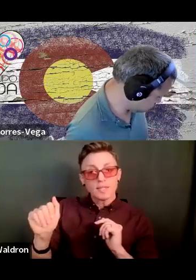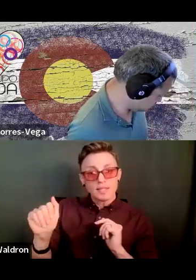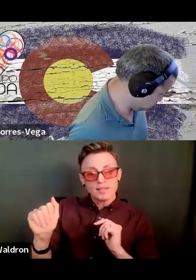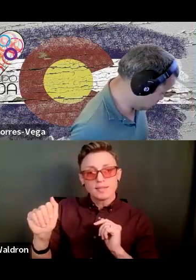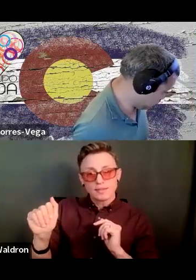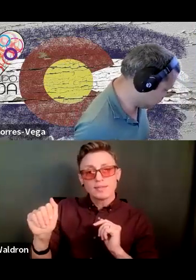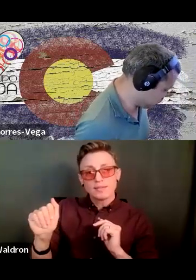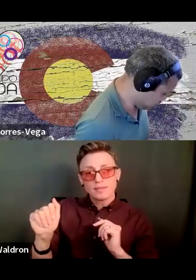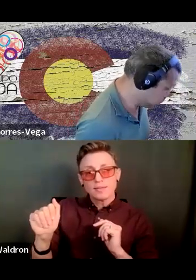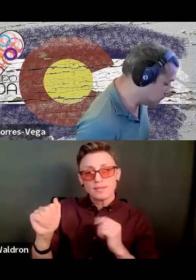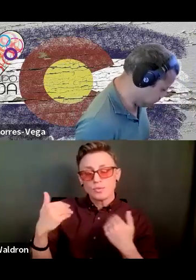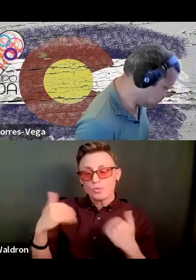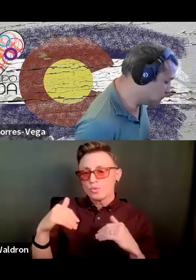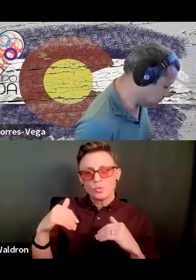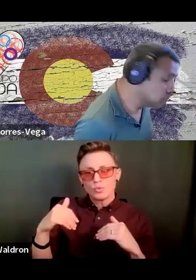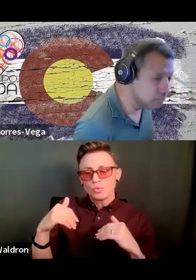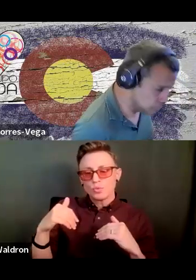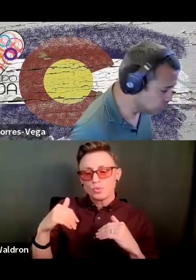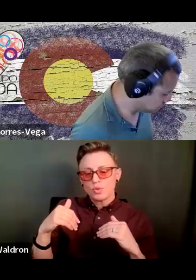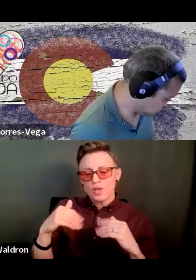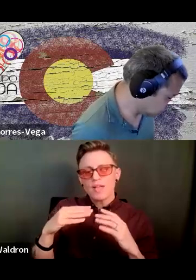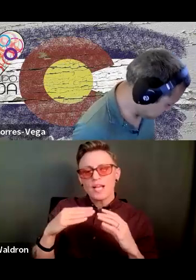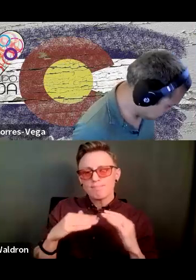important to me than my own.